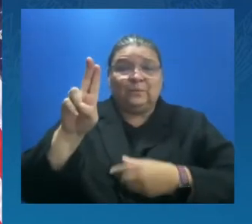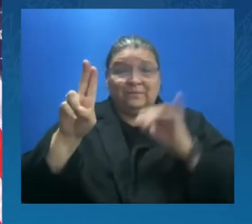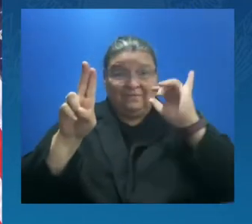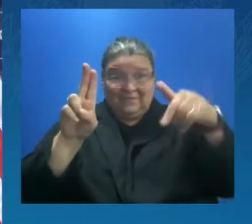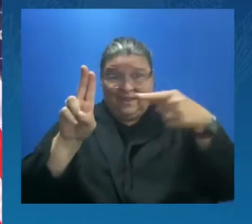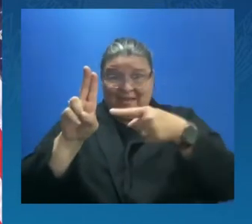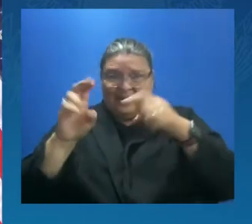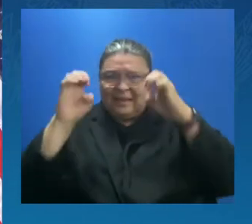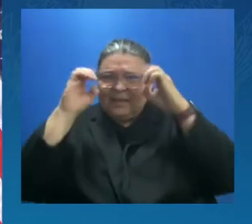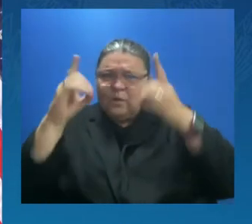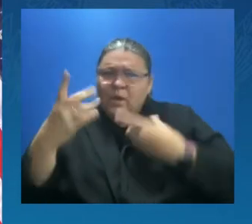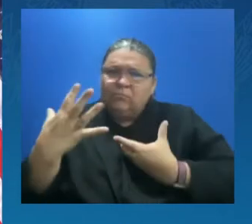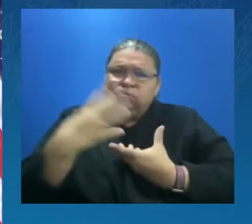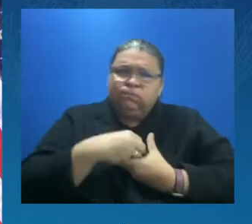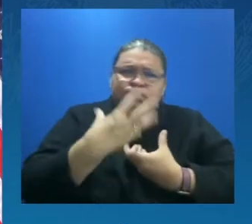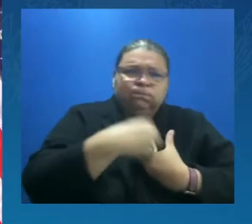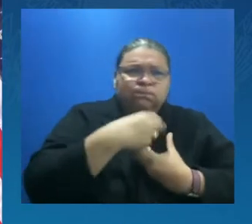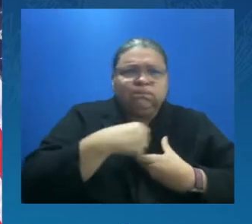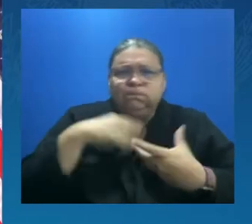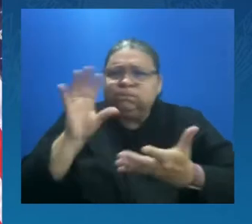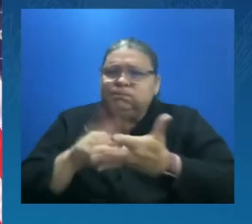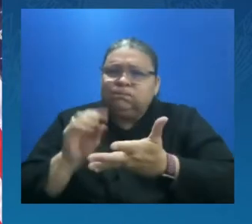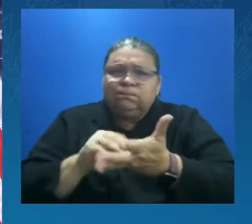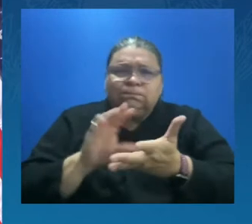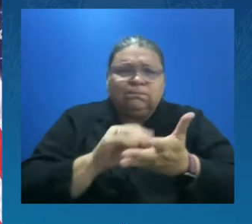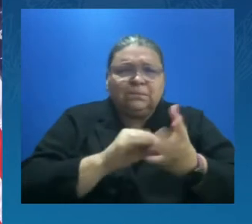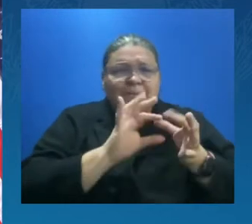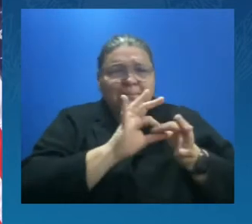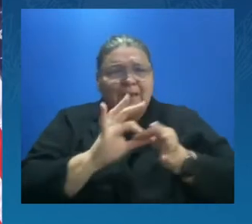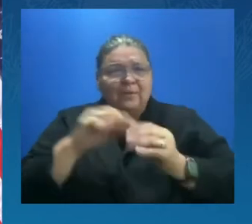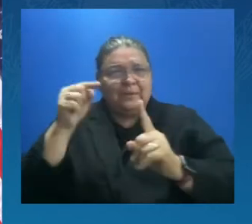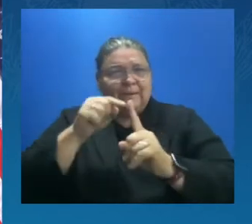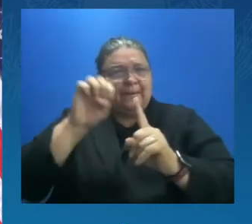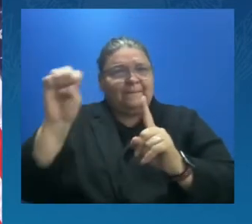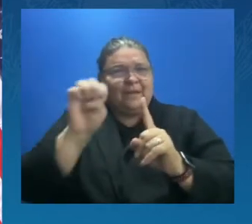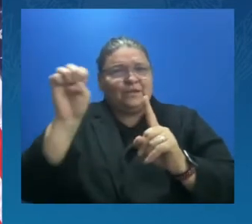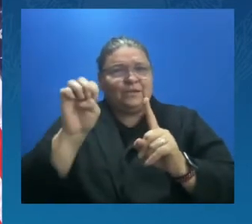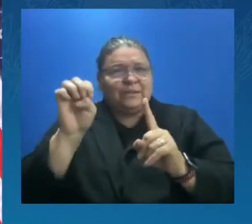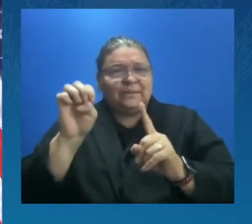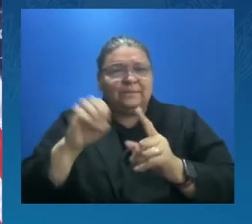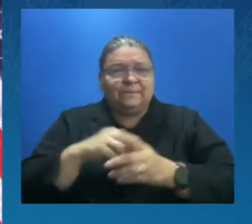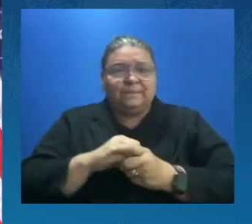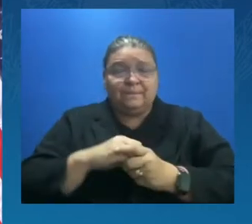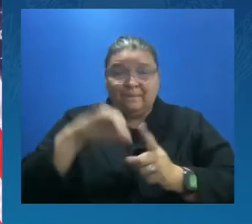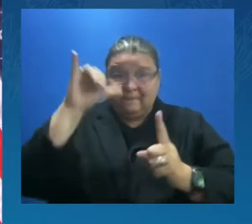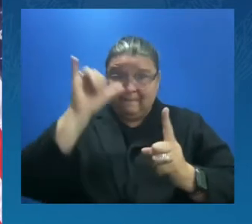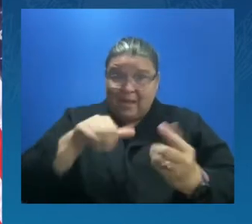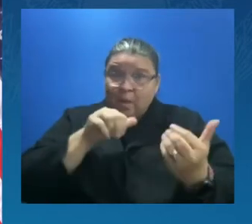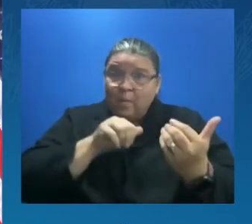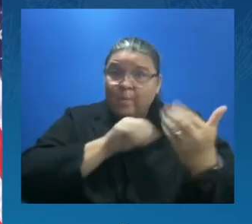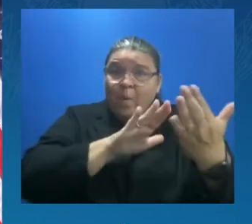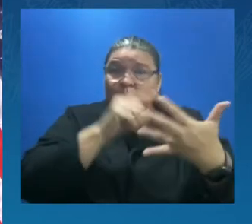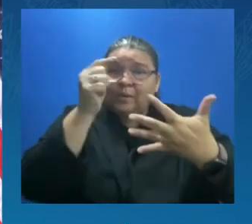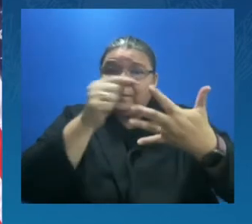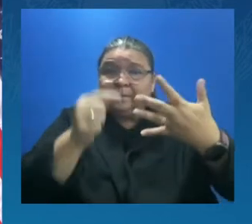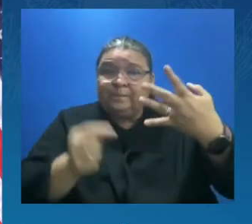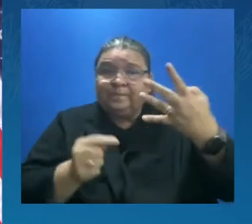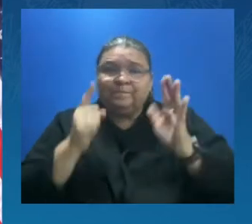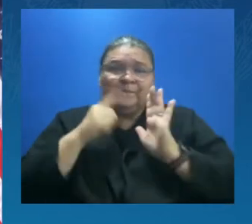taught that emergency management has four phases, and those phases are mitigation, preparedness, response, and recovery.